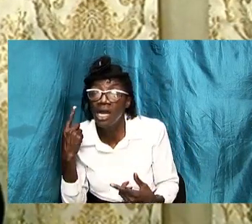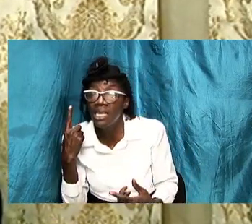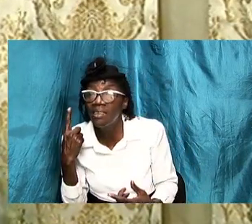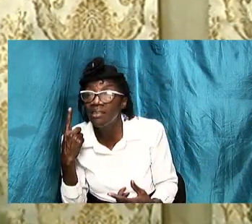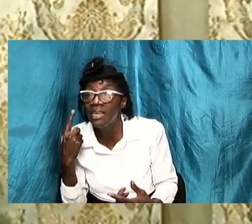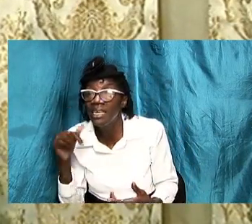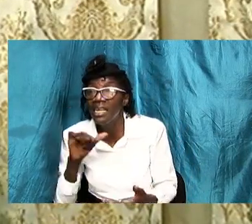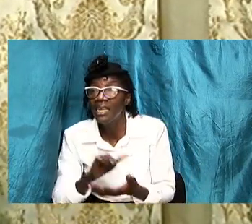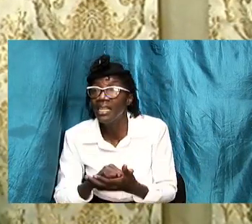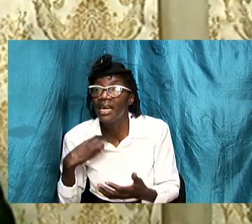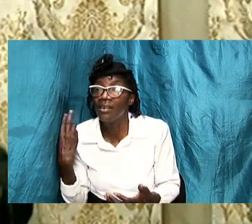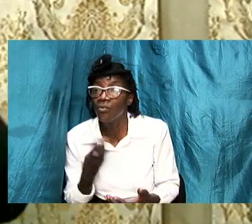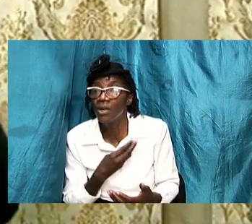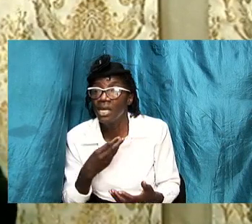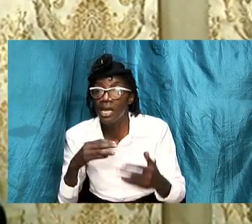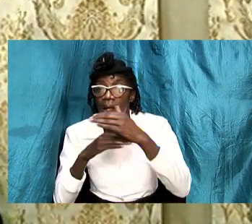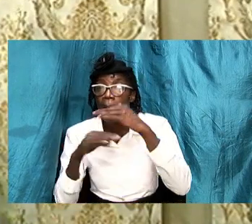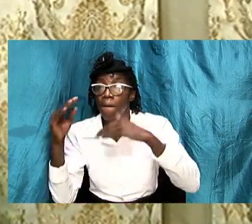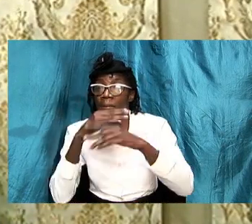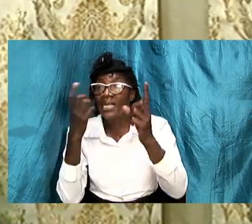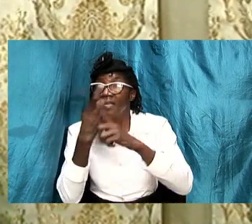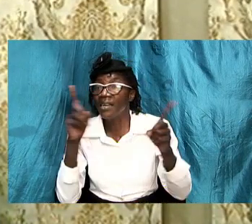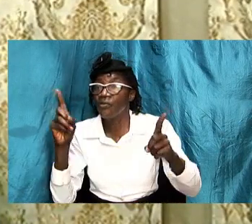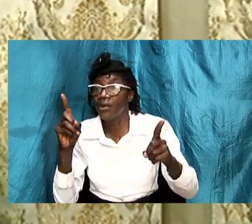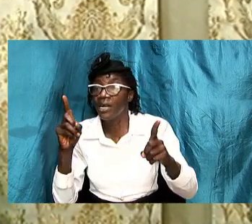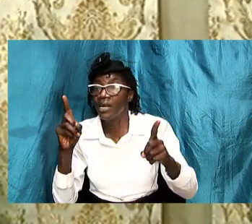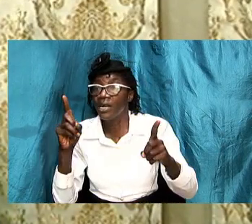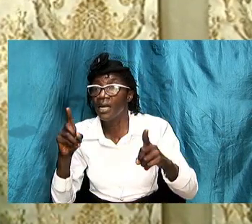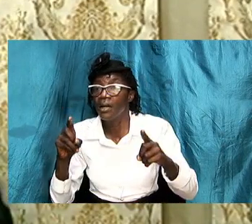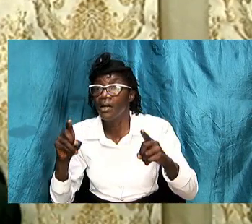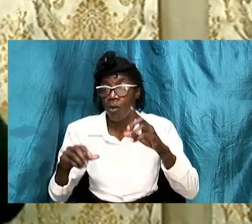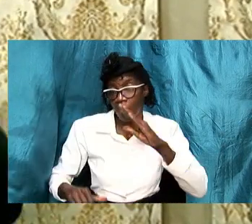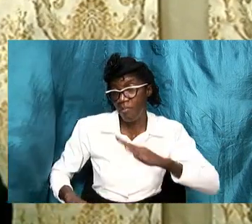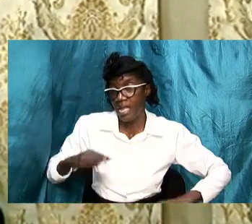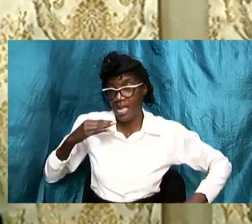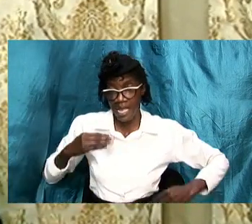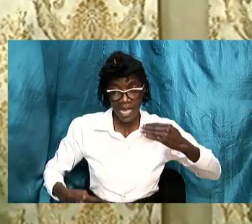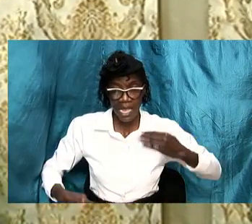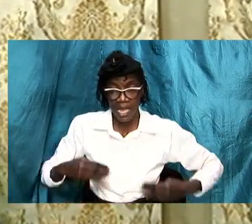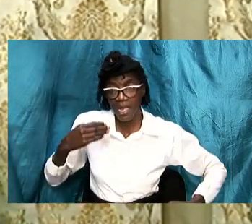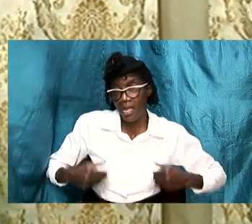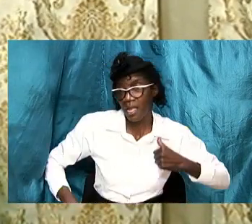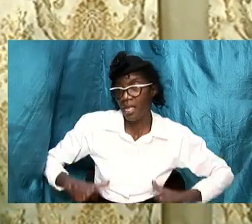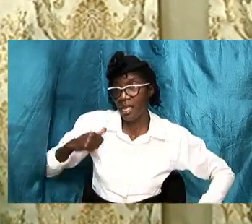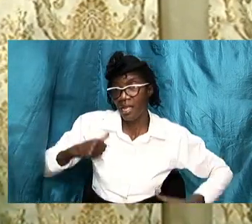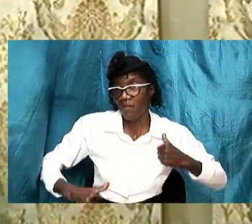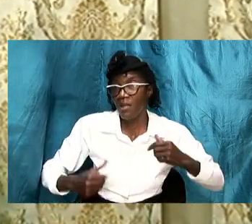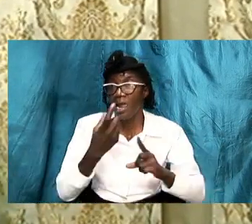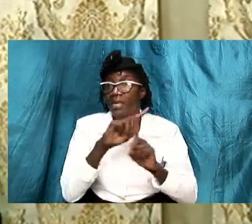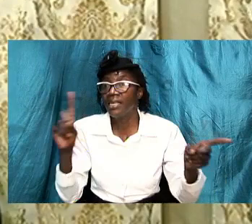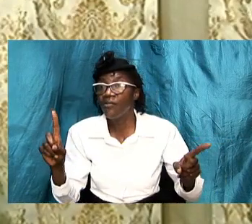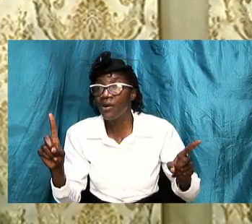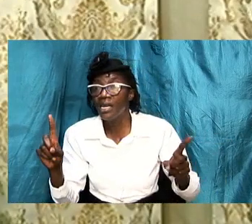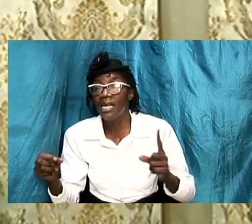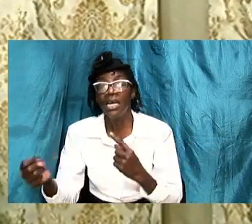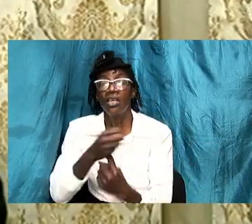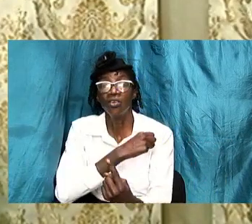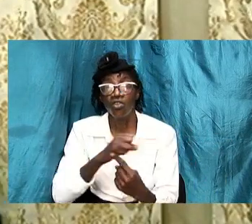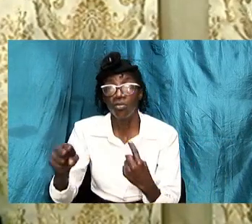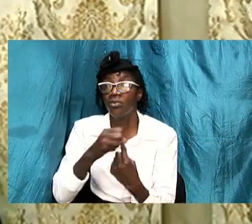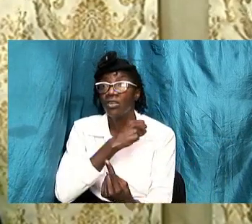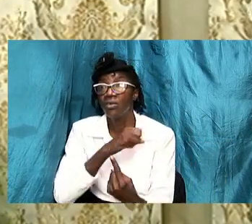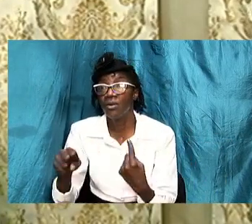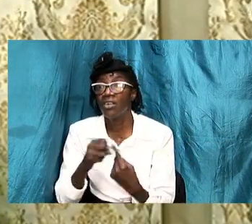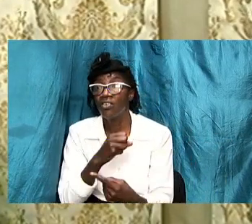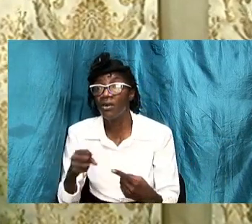that we are built differently we act differently to certain circumstances we act differently to certain situations and we have got to